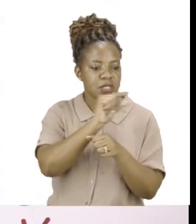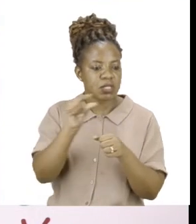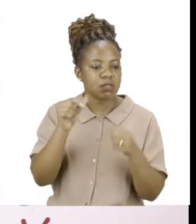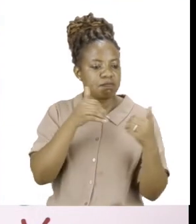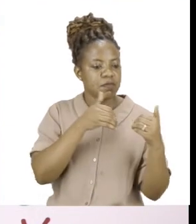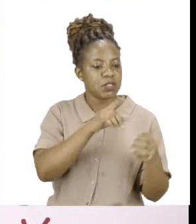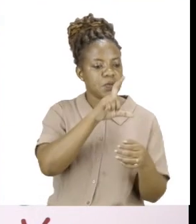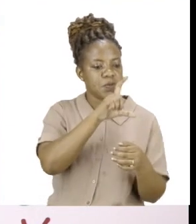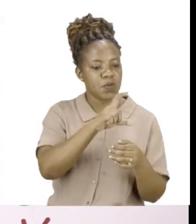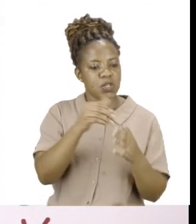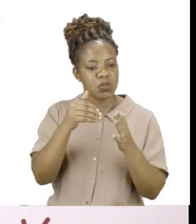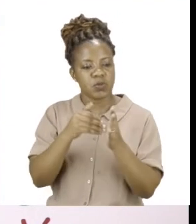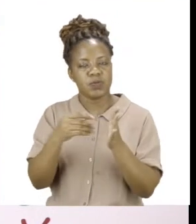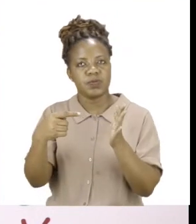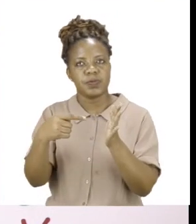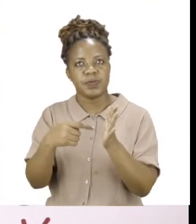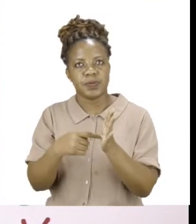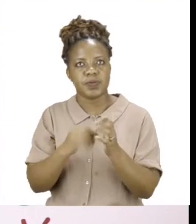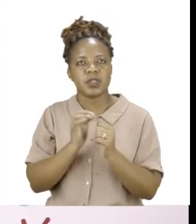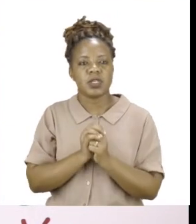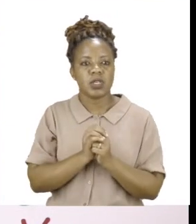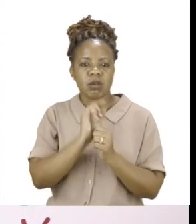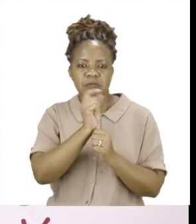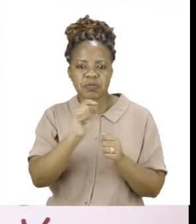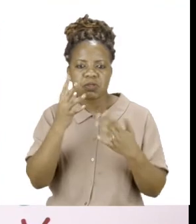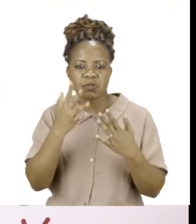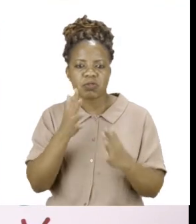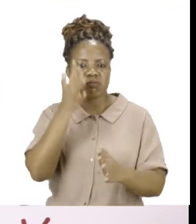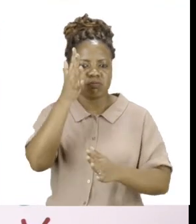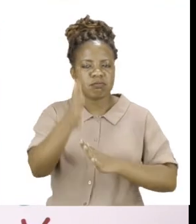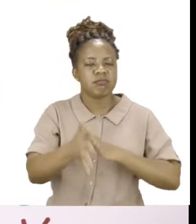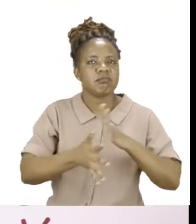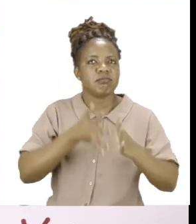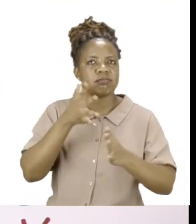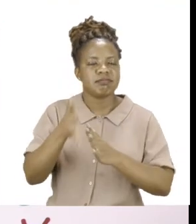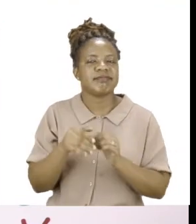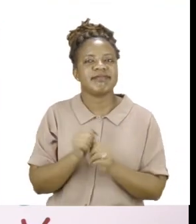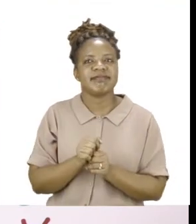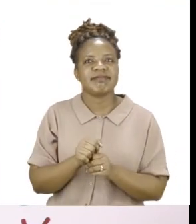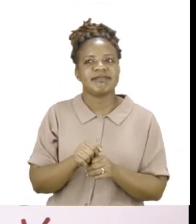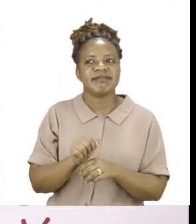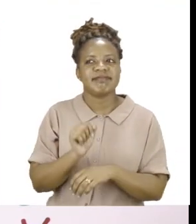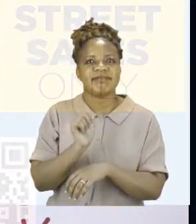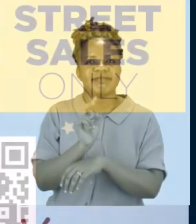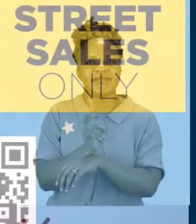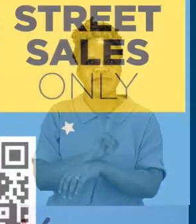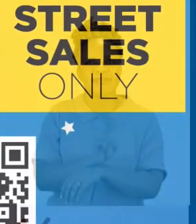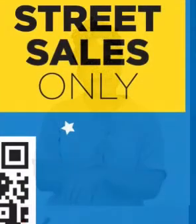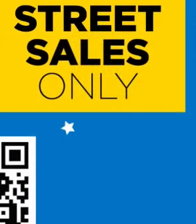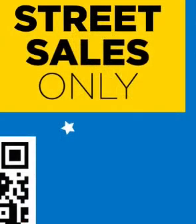Take your time. Read out loud once you're done with your work. And I will see you soon after the advert break.